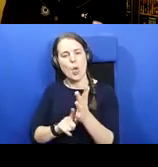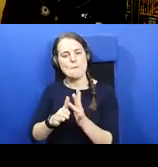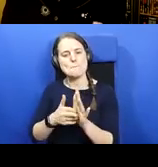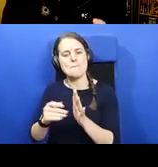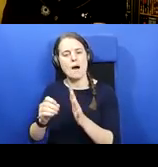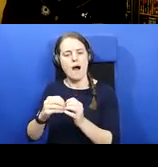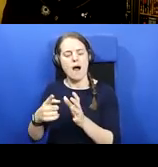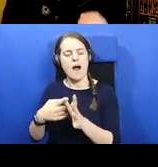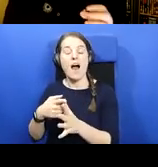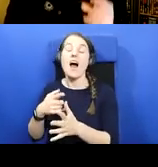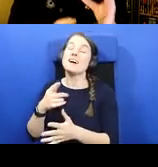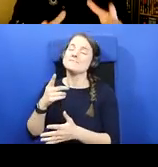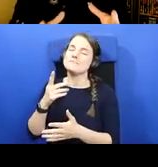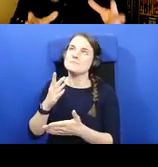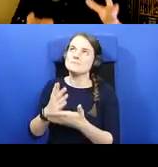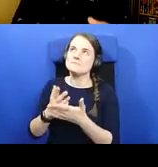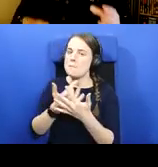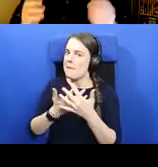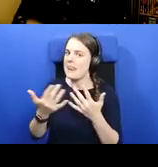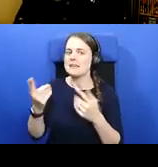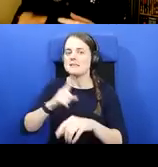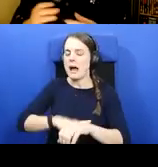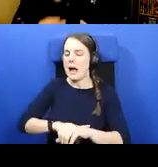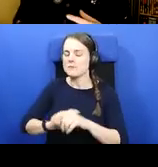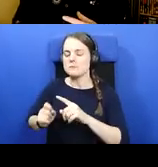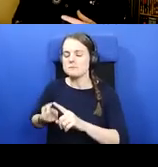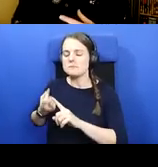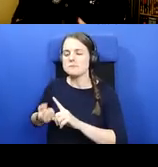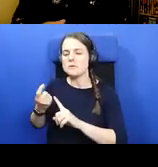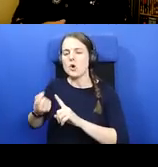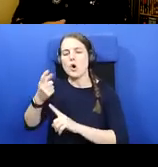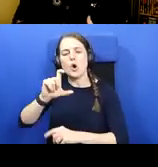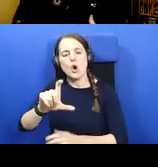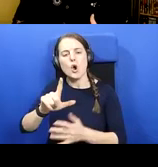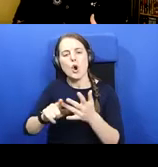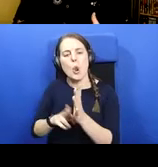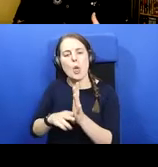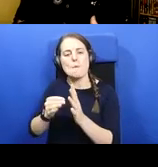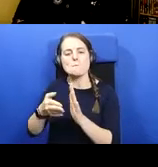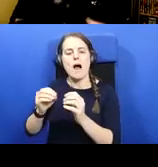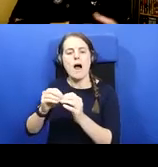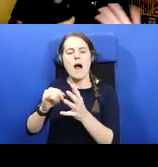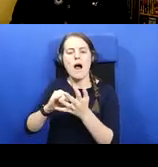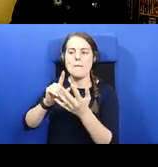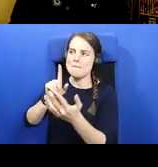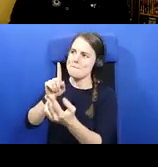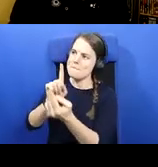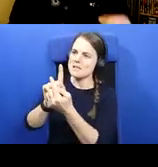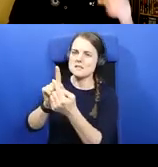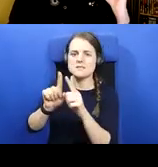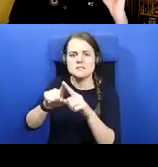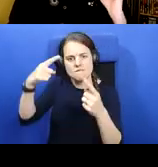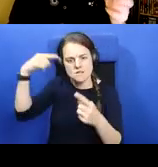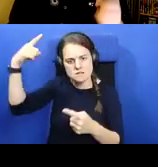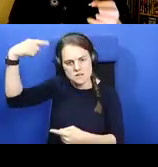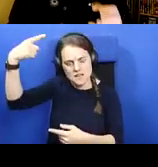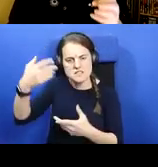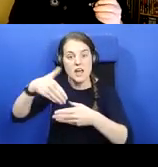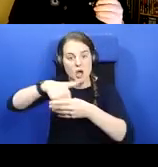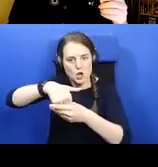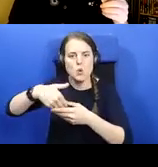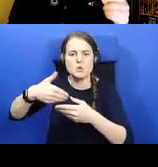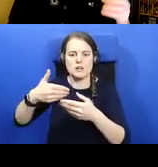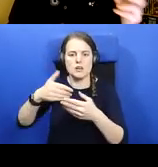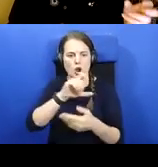occasions, as I mentioned, you have Columba coming in contact with different saints, including Kovgal. And on that